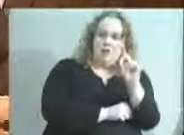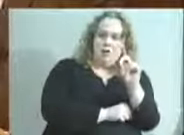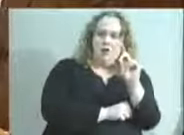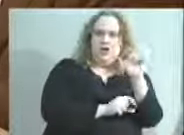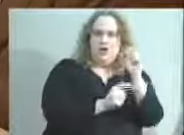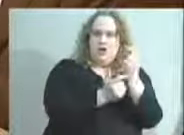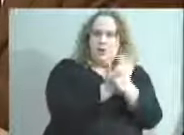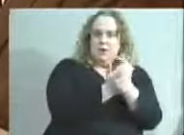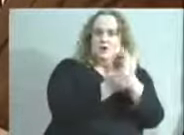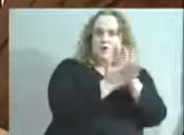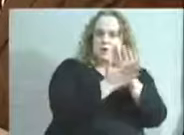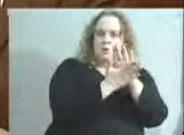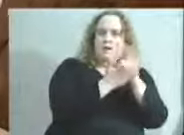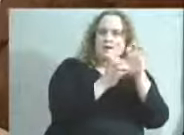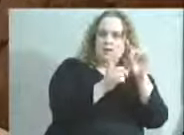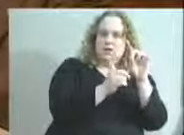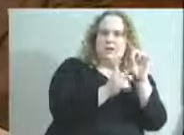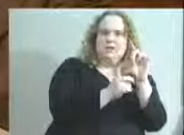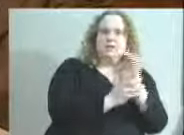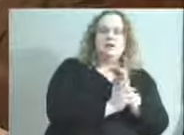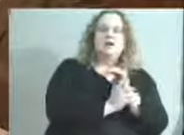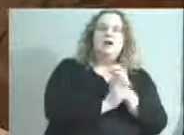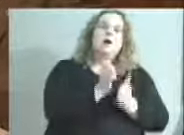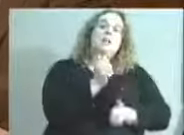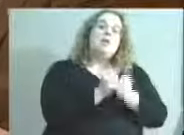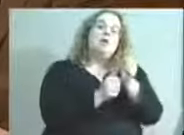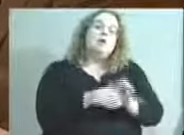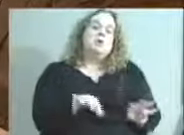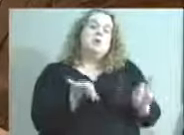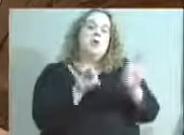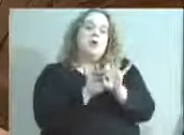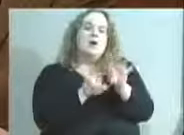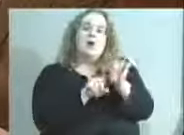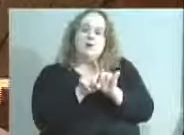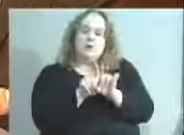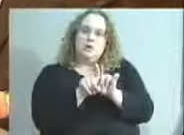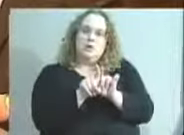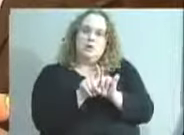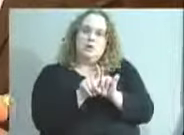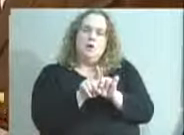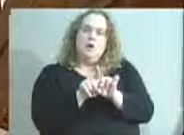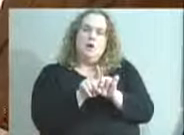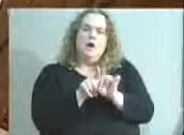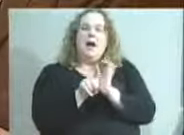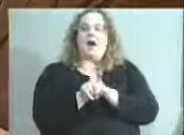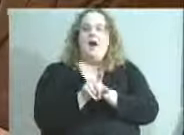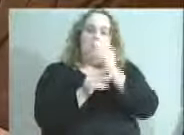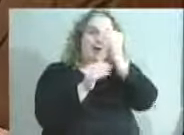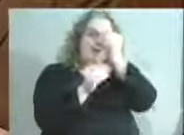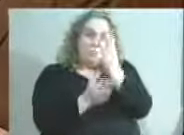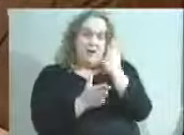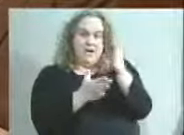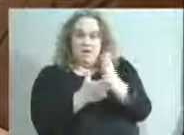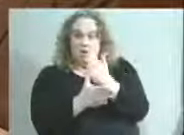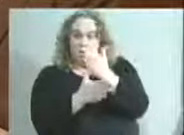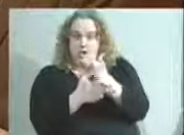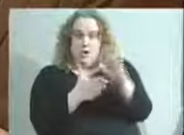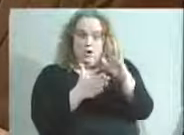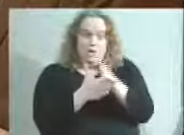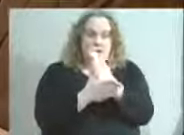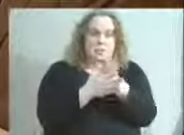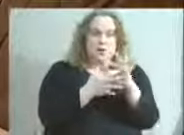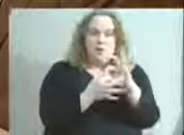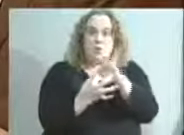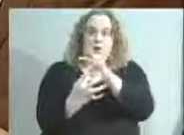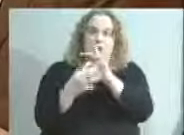And then probably, you know, I would almost say most importantly, but this has got to be good. And this is our data sharing and coordination. It